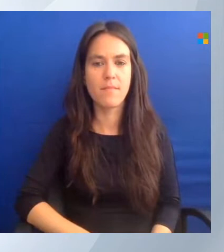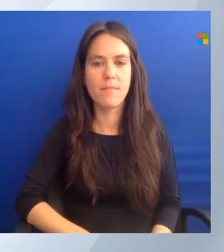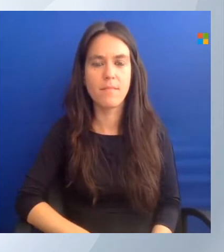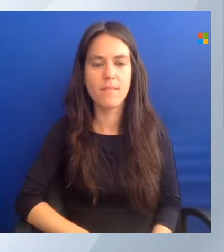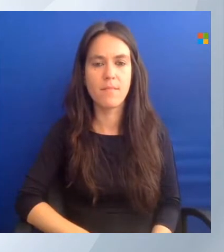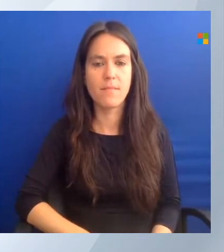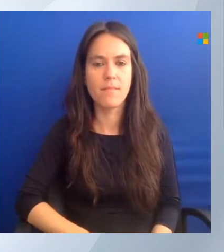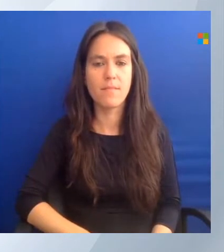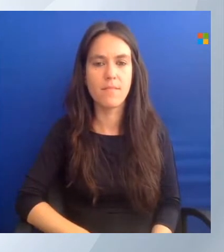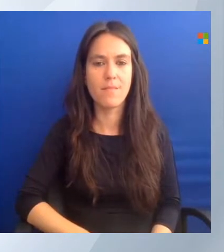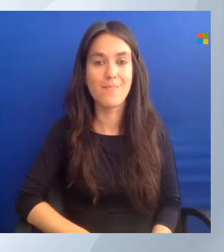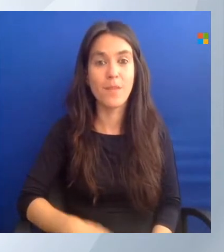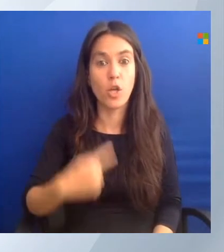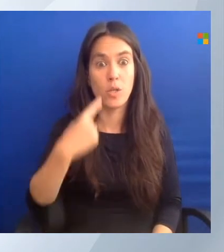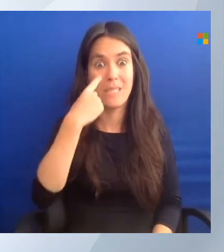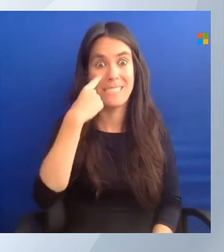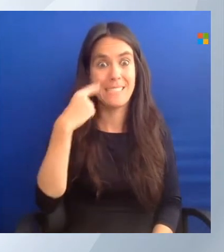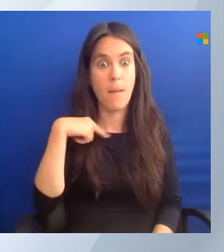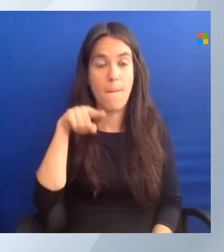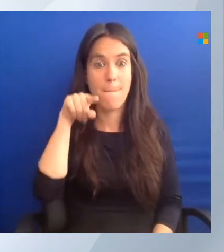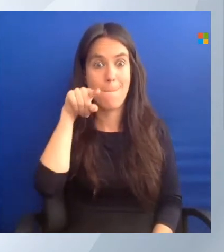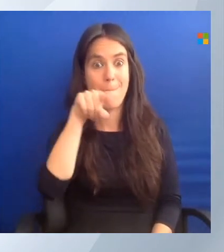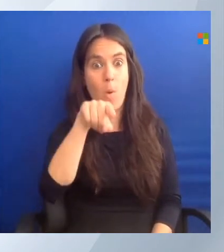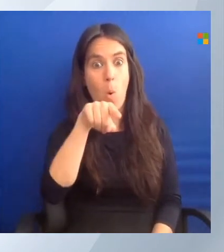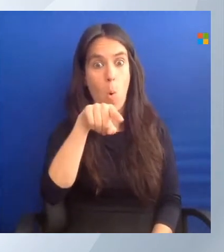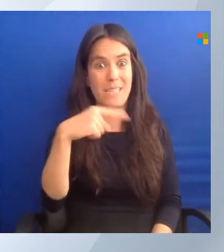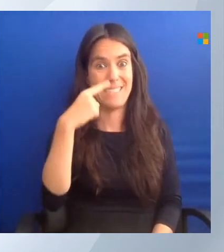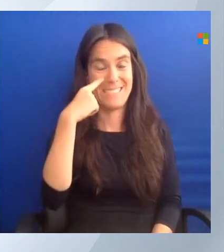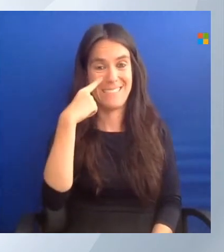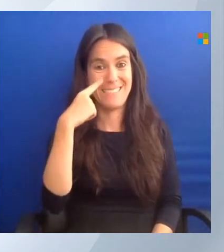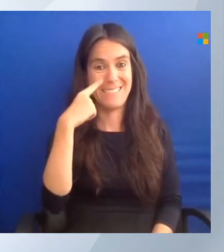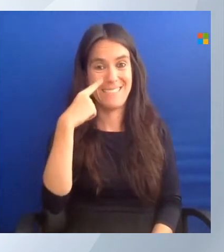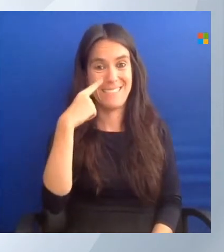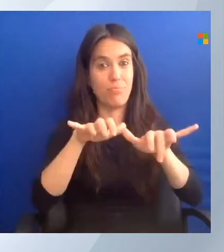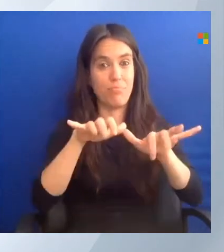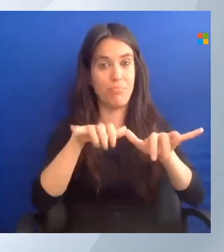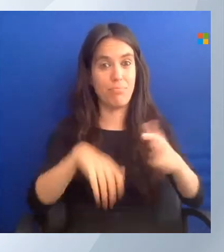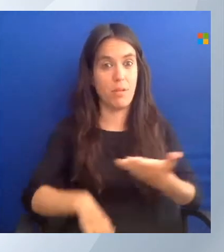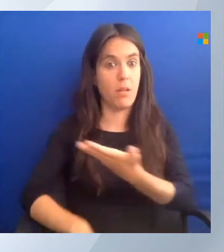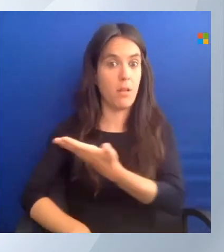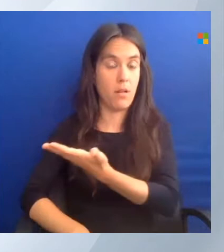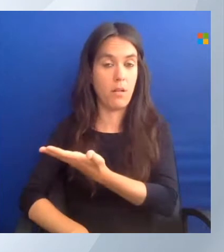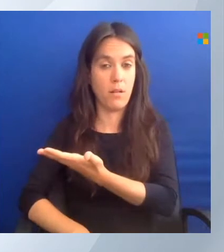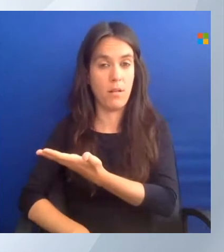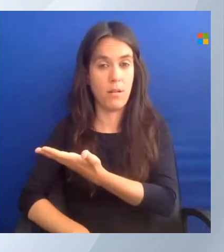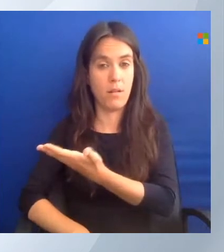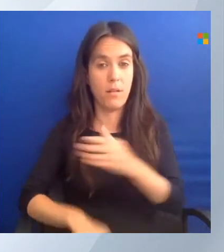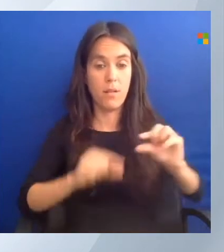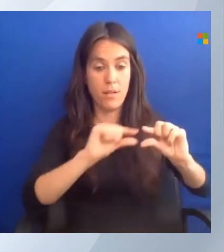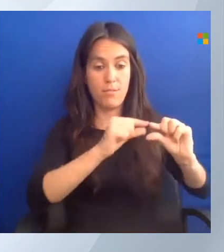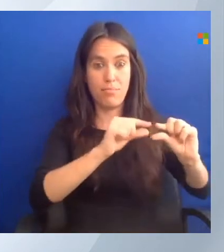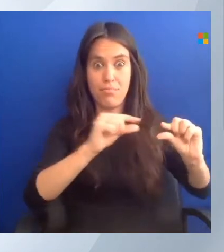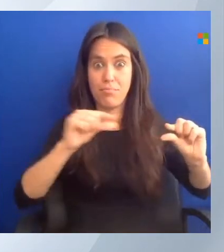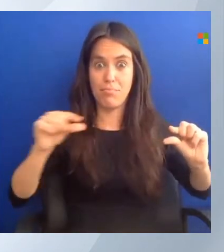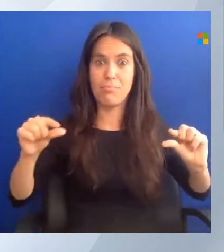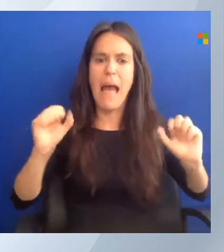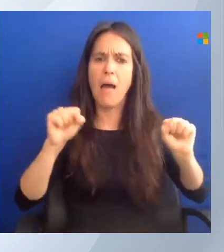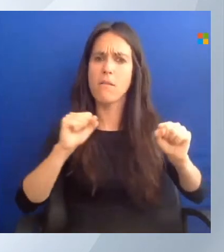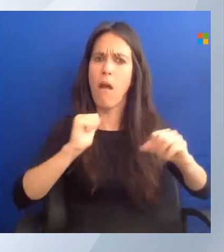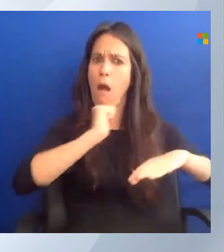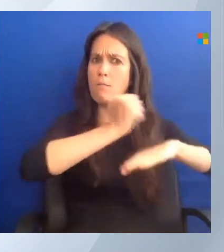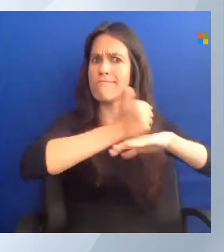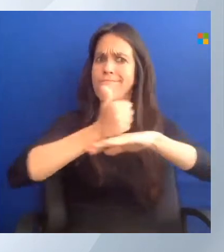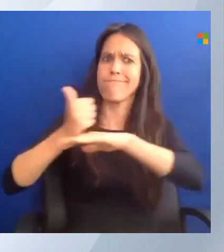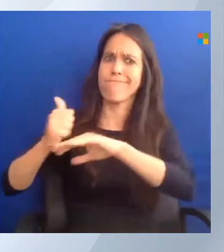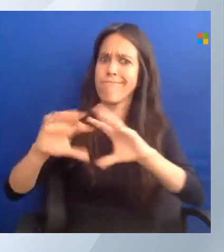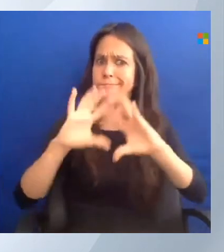I have stored here. And I can actually set the parameters here. I can also set them in